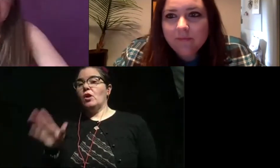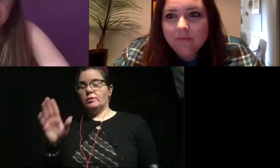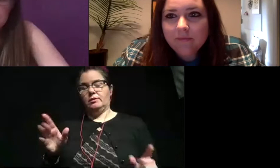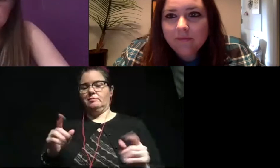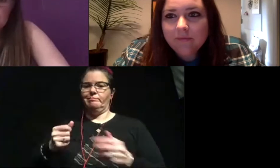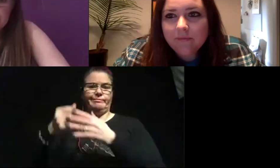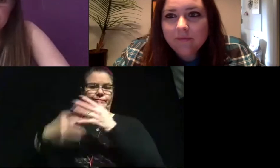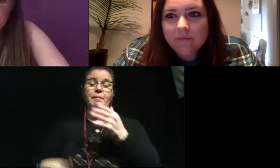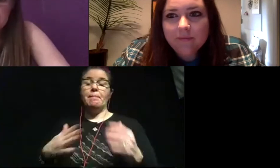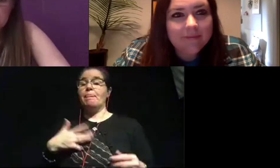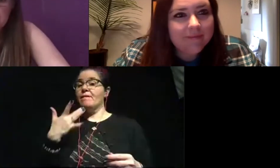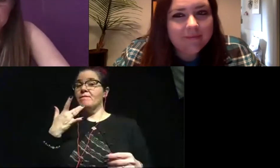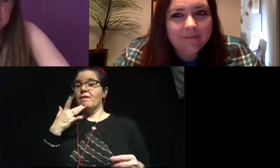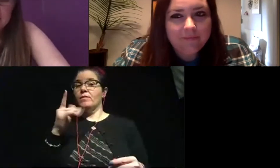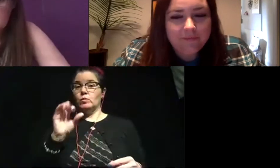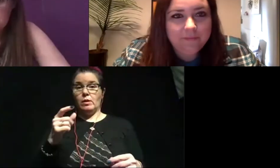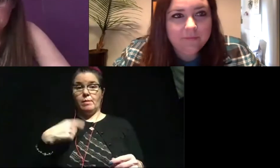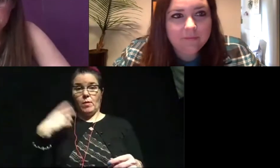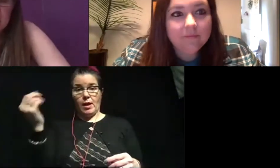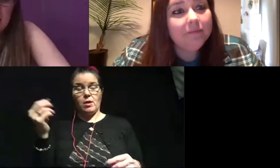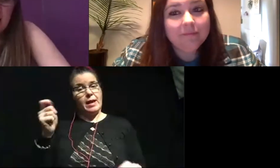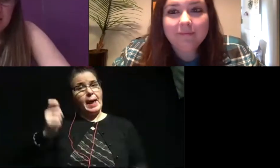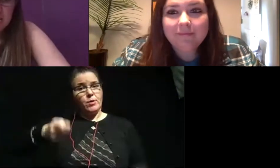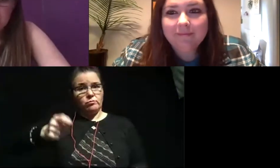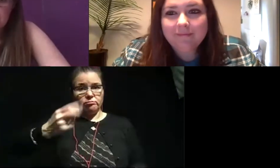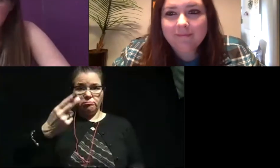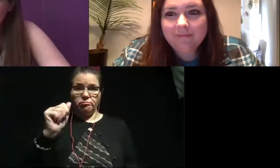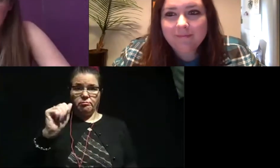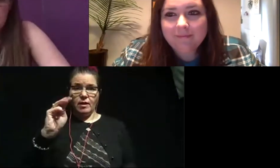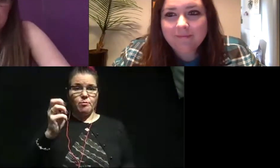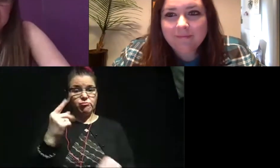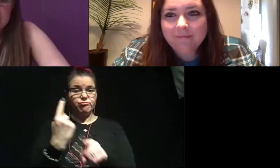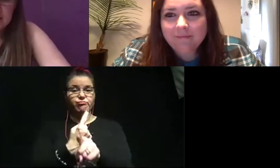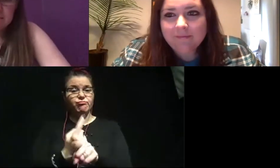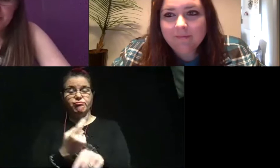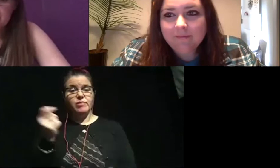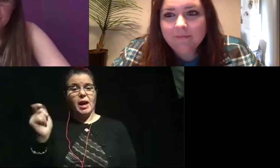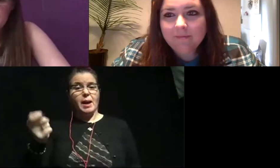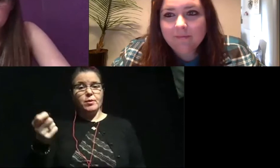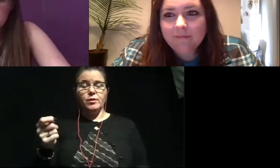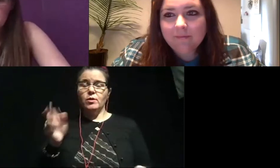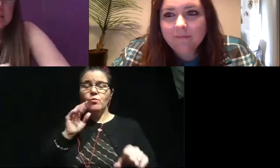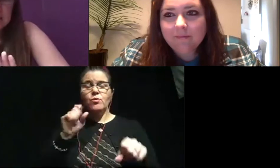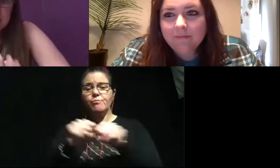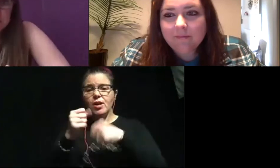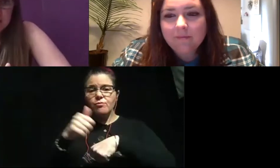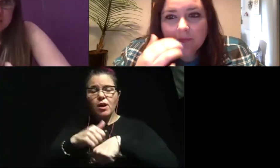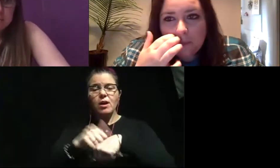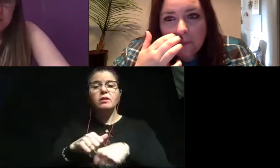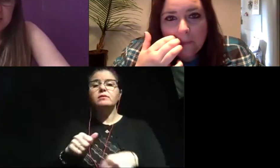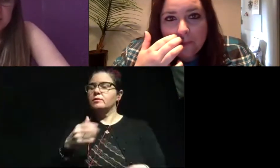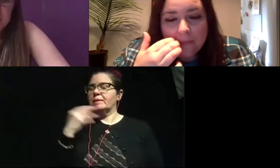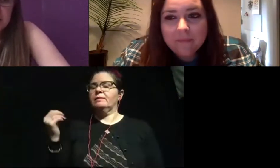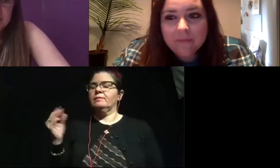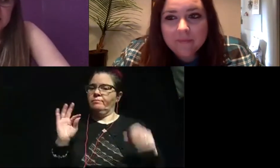things. So my favorite tool if I'm going out into the field is a hammer. Just a good old hammer. It breaks up rocks for you. It is the best.